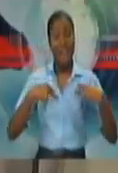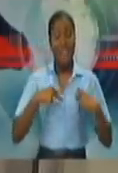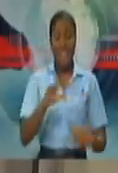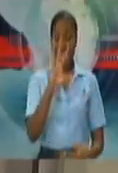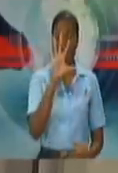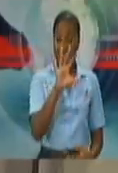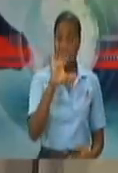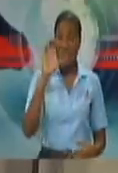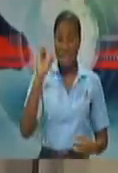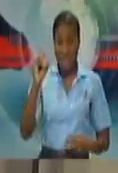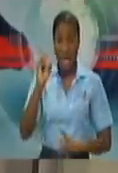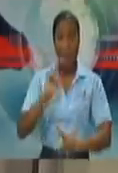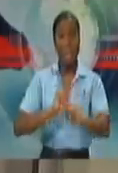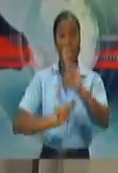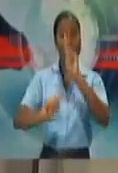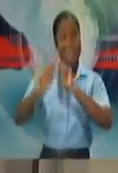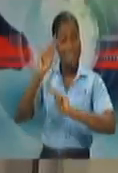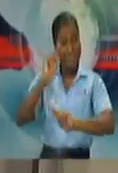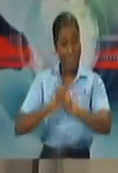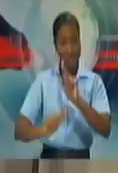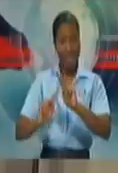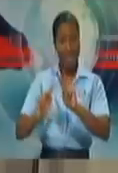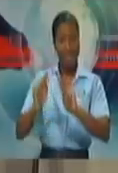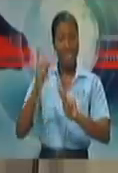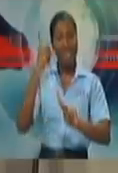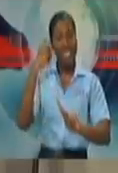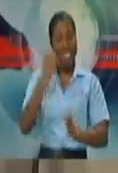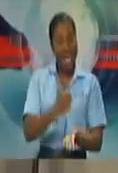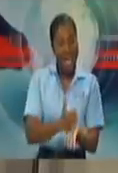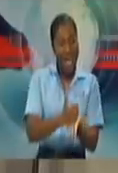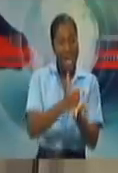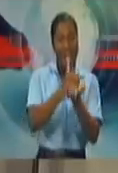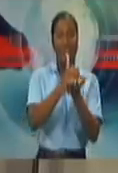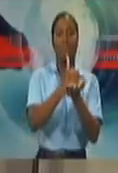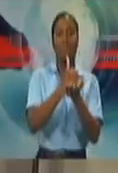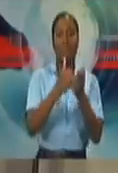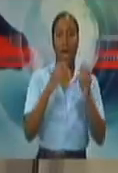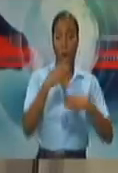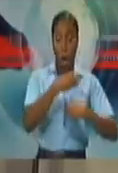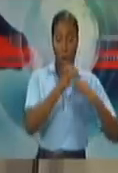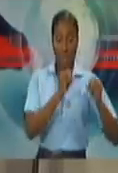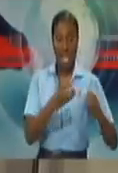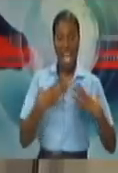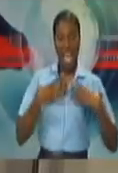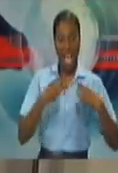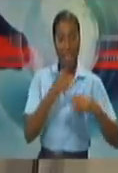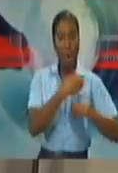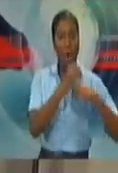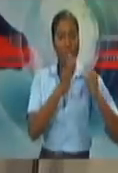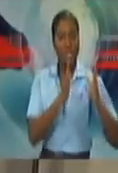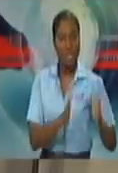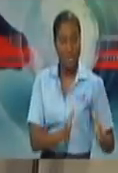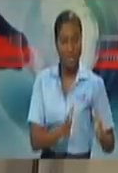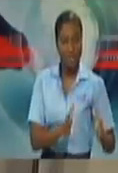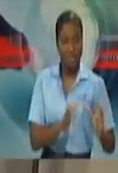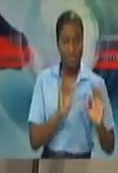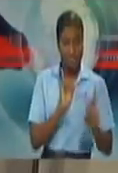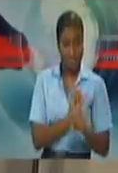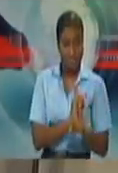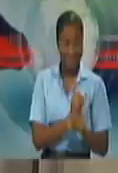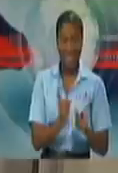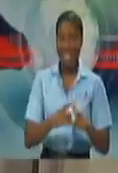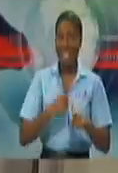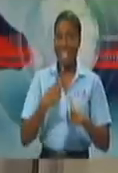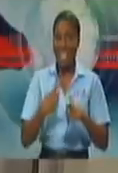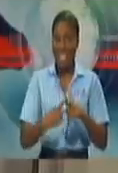assist with the county medical officers of health. And in doing not the job description to engage